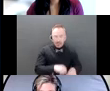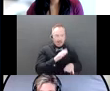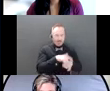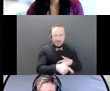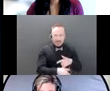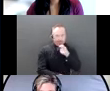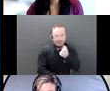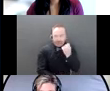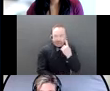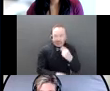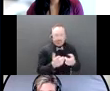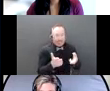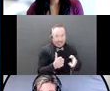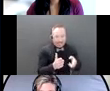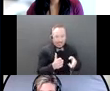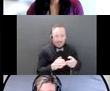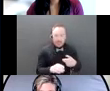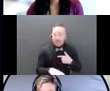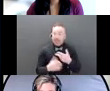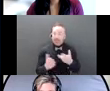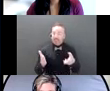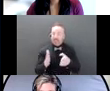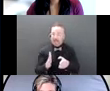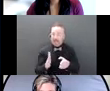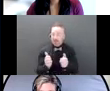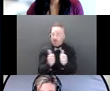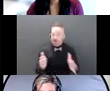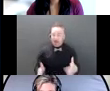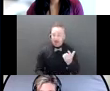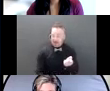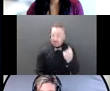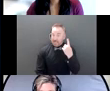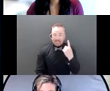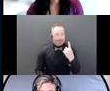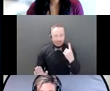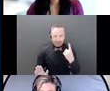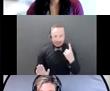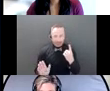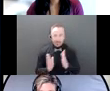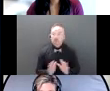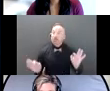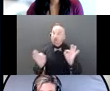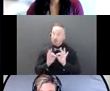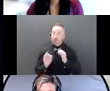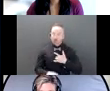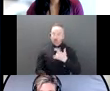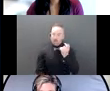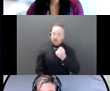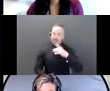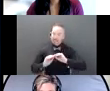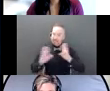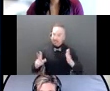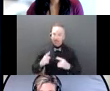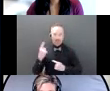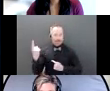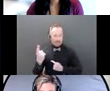important that you understand it. So you have to sign documents, and you want to get someone to sit down and review these documents with